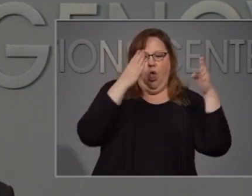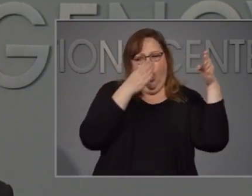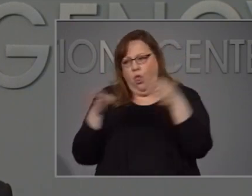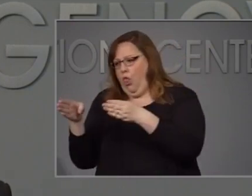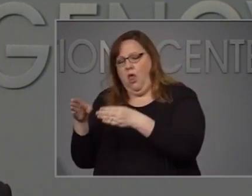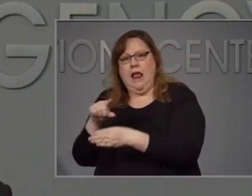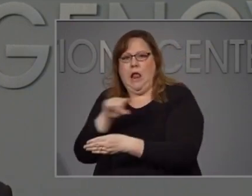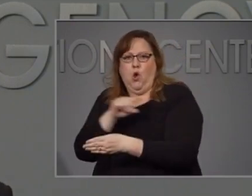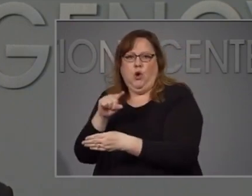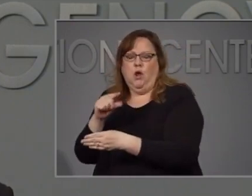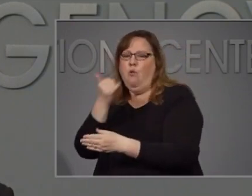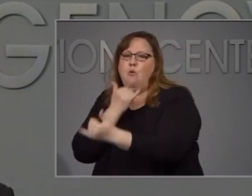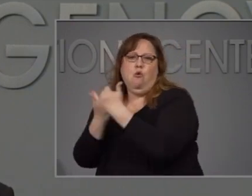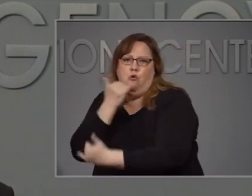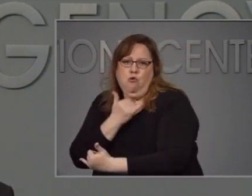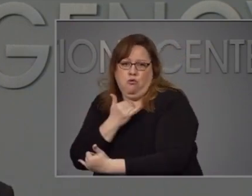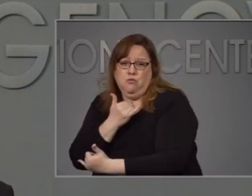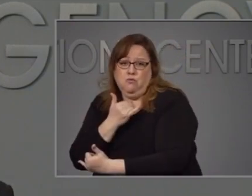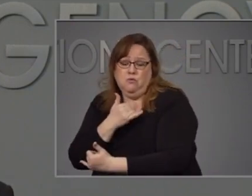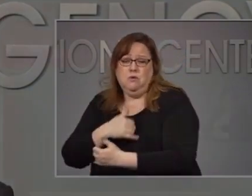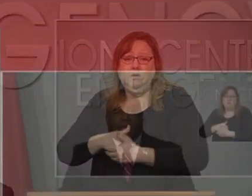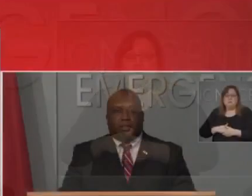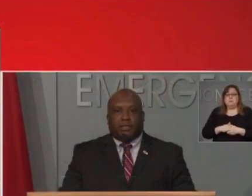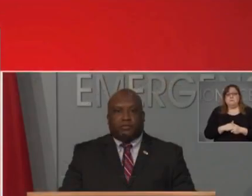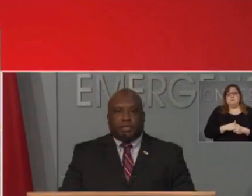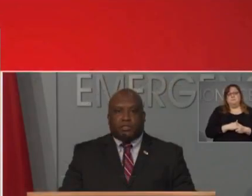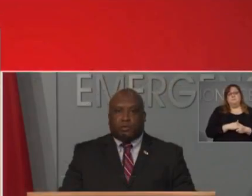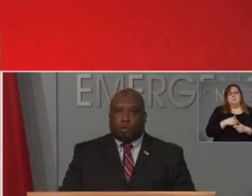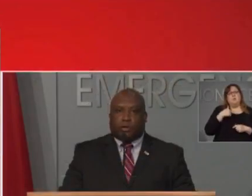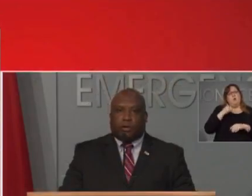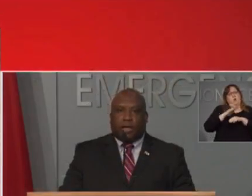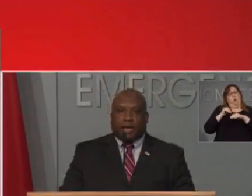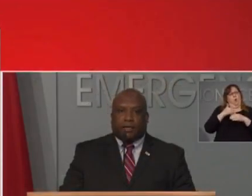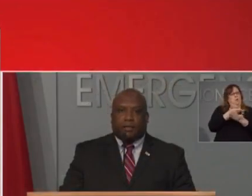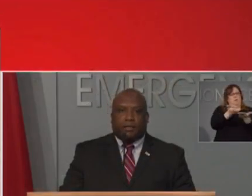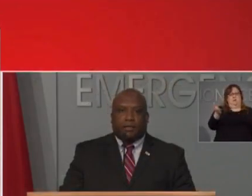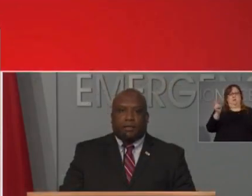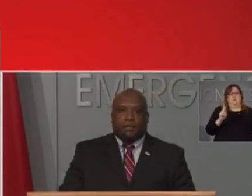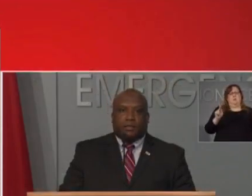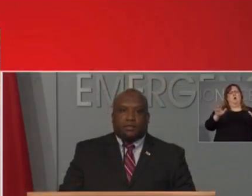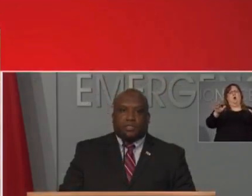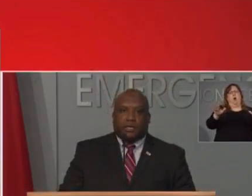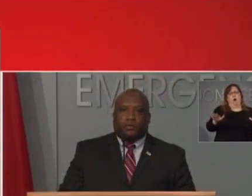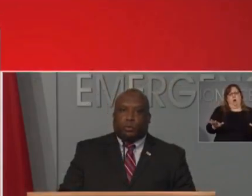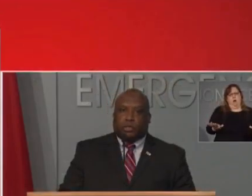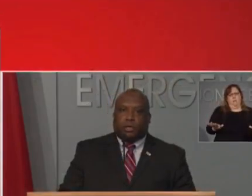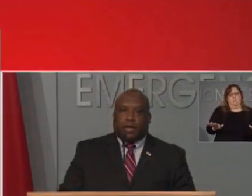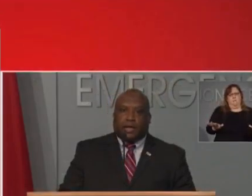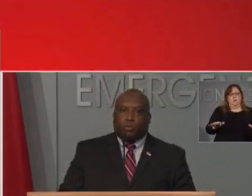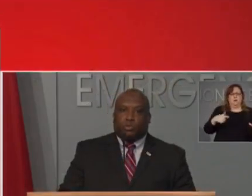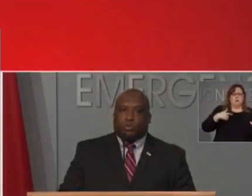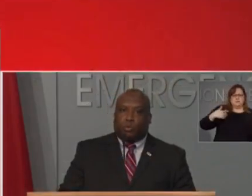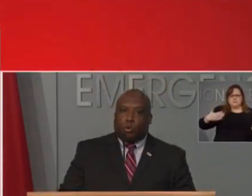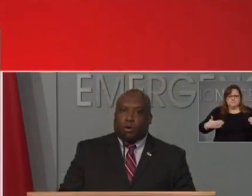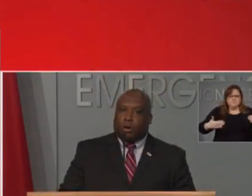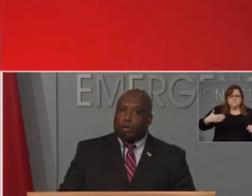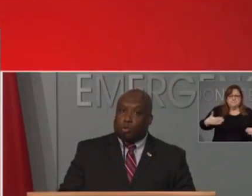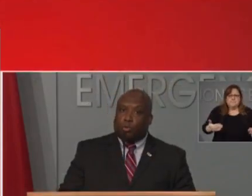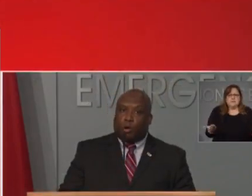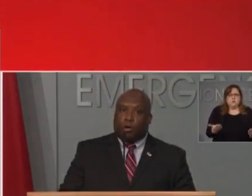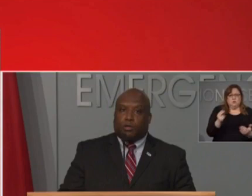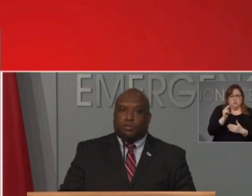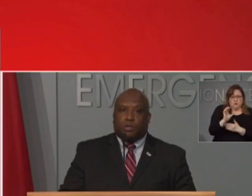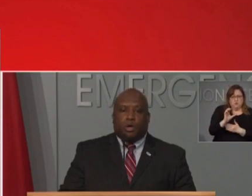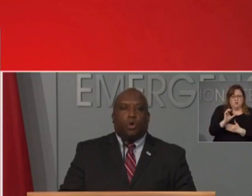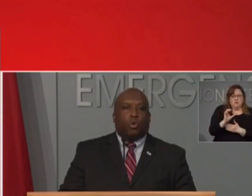As we call for calm and as we navigate the events in North Carolina, the state of North Carolina will support our